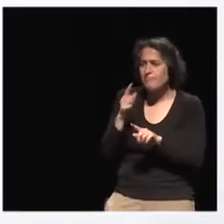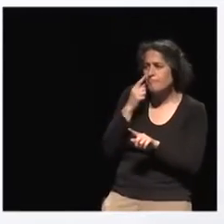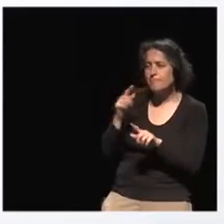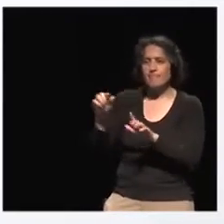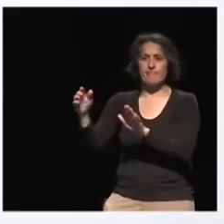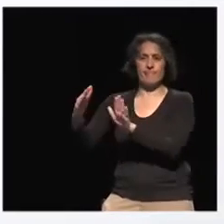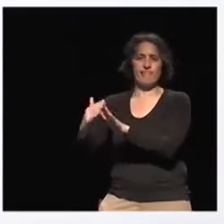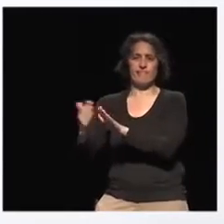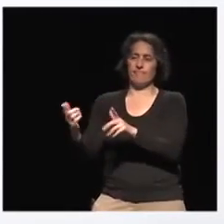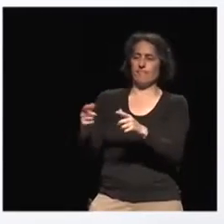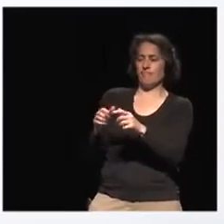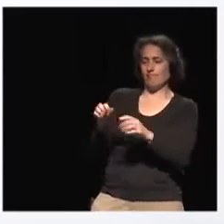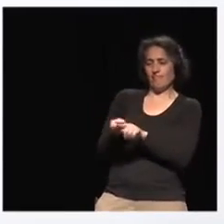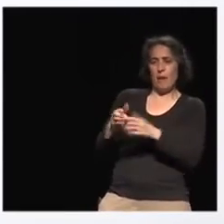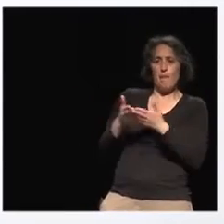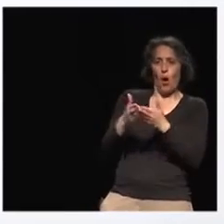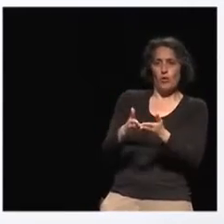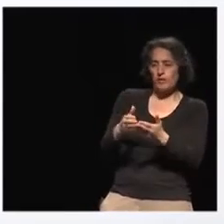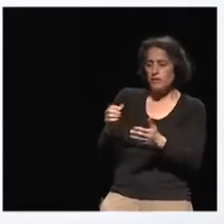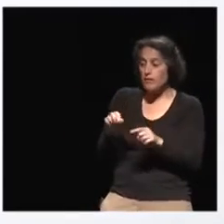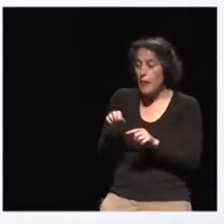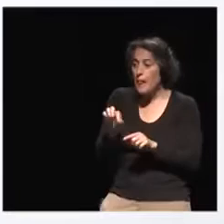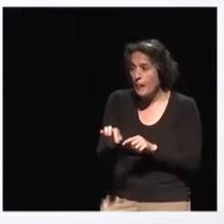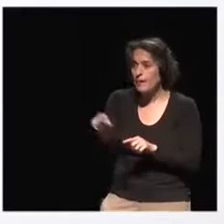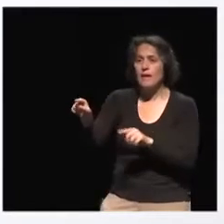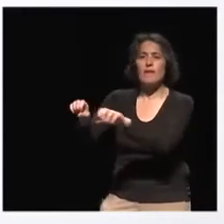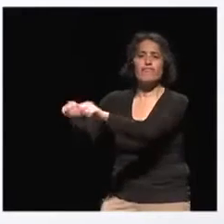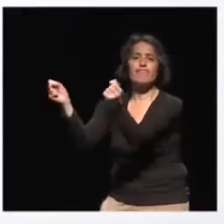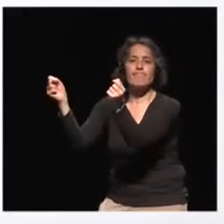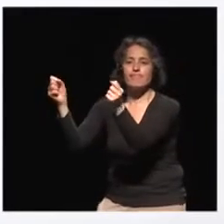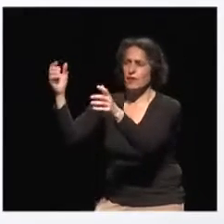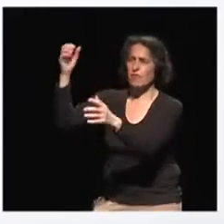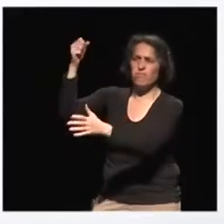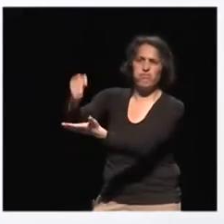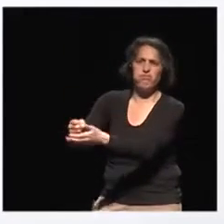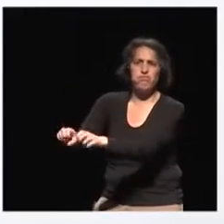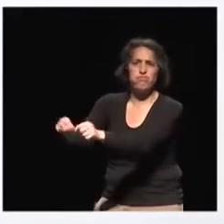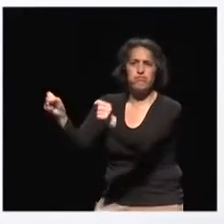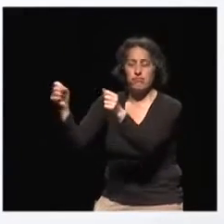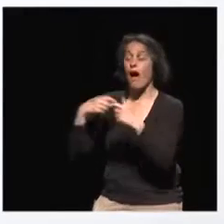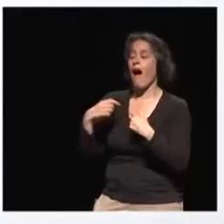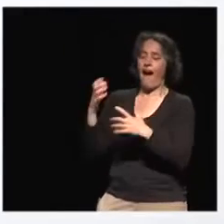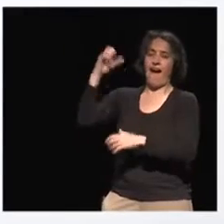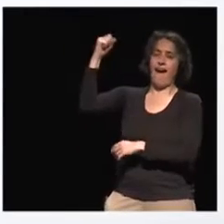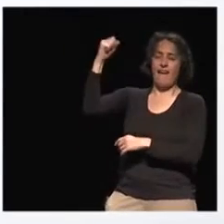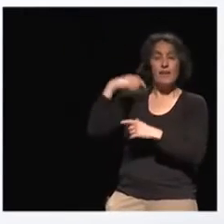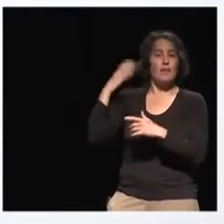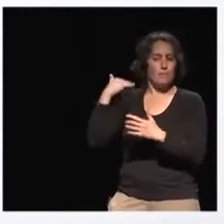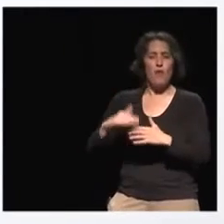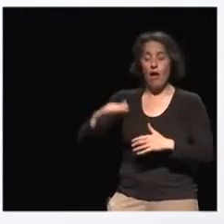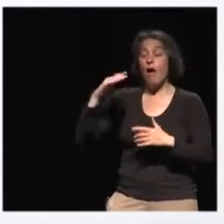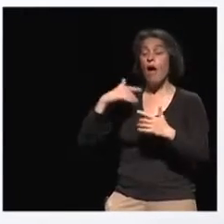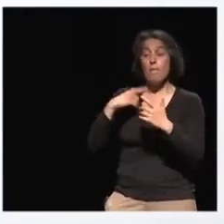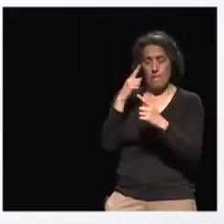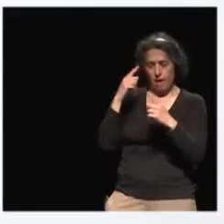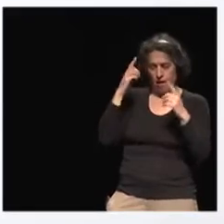get an Andrew Lynch rush when you do that. But there was a recent game that really was a very powerful game.